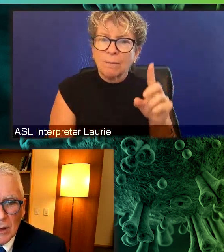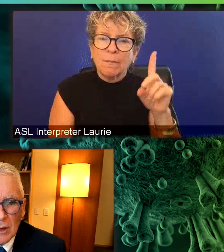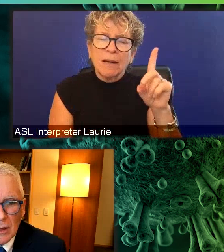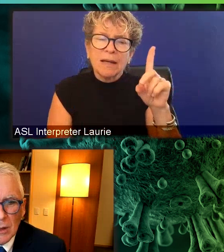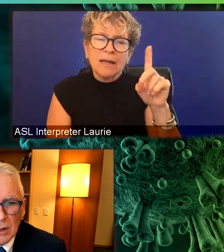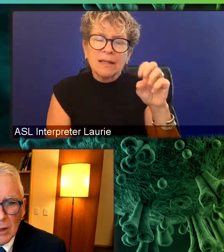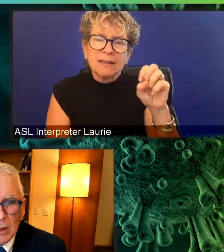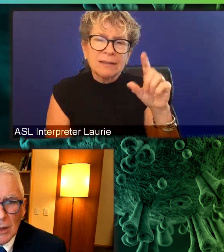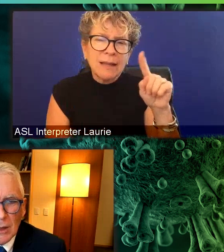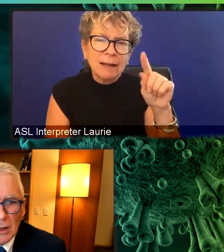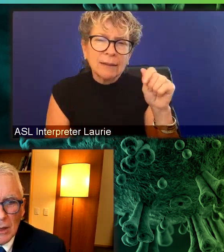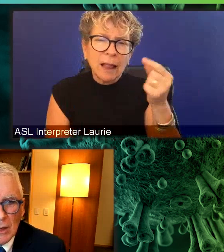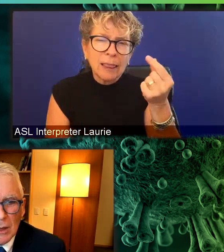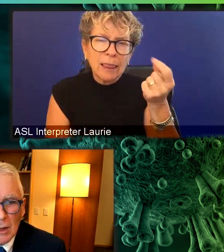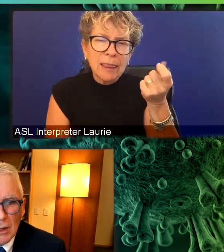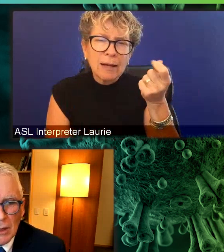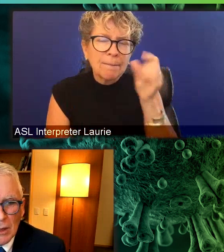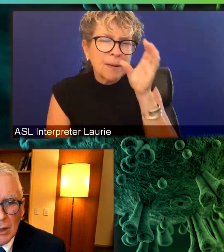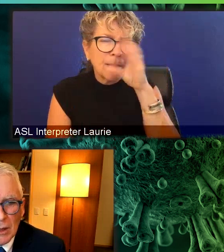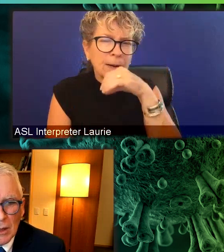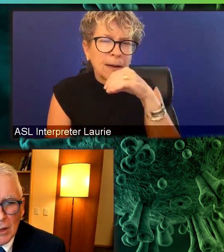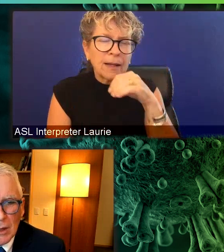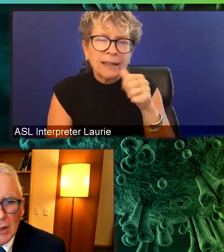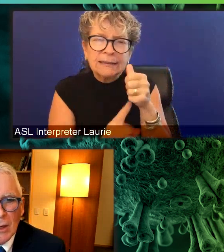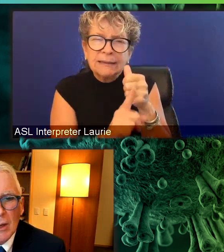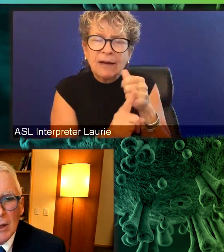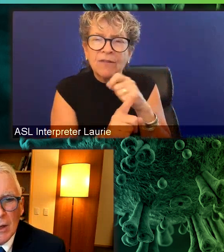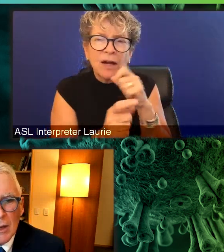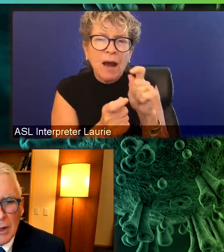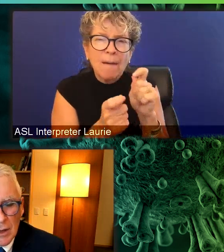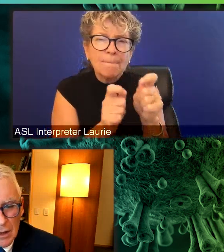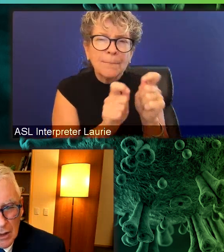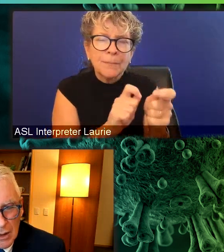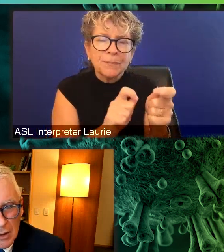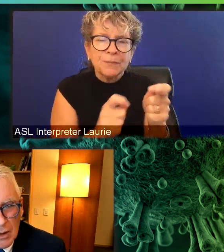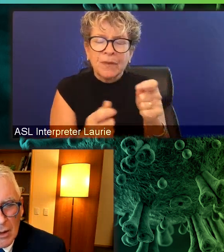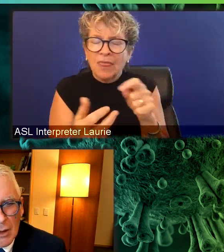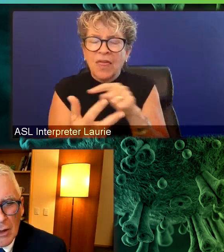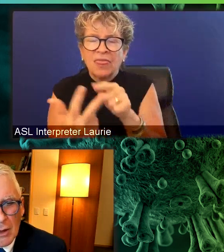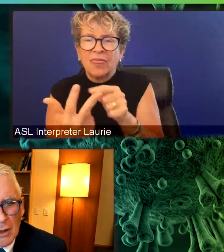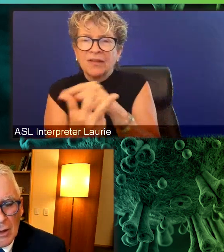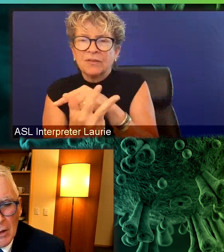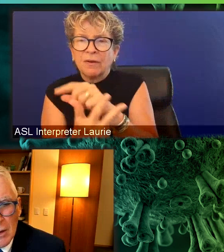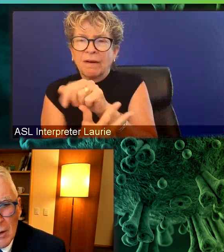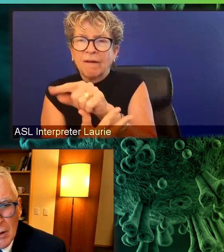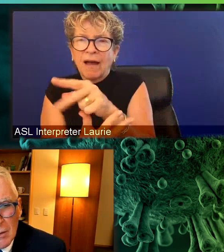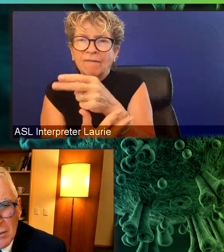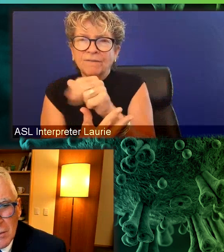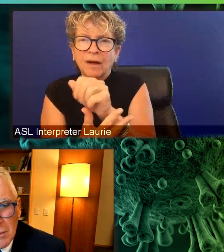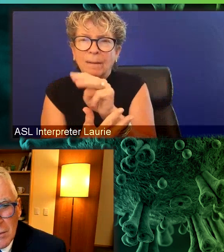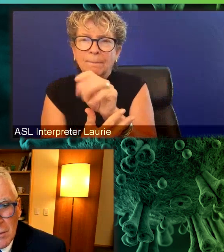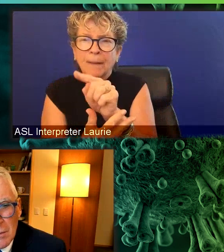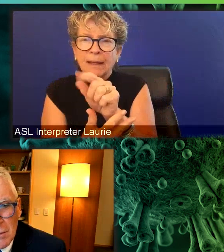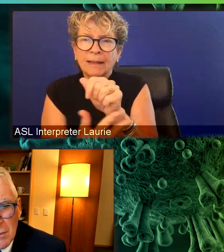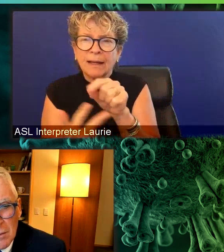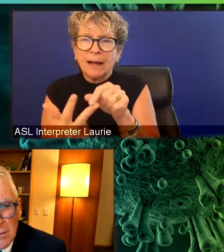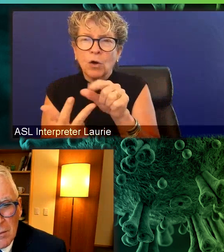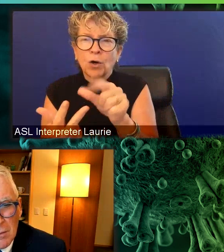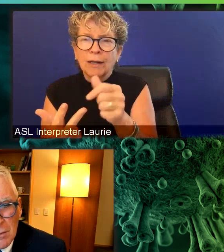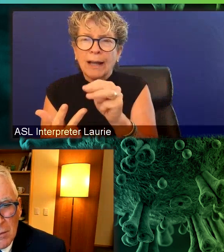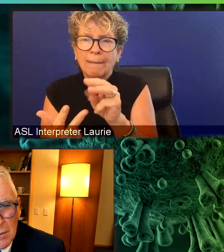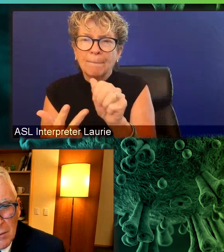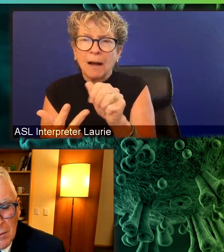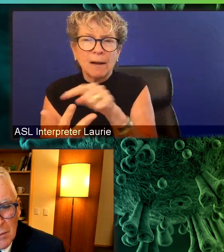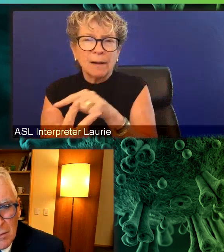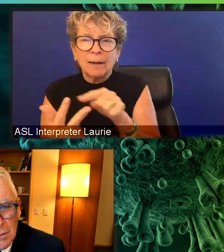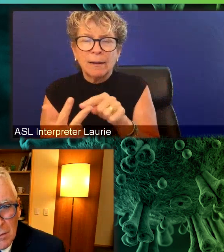in that it actually has fewer mutations than alpha, beta, or gamma. And the mutations aren't some of the key residues that you might,